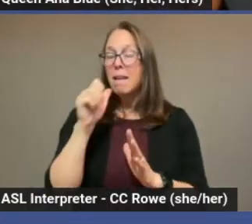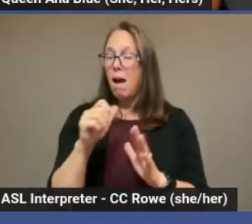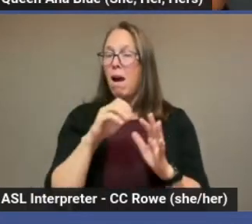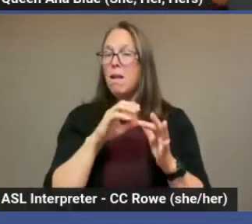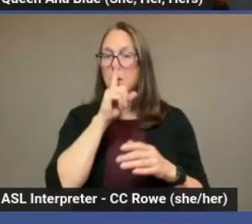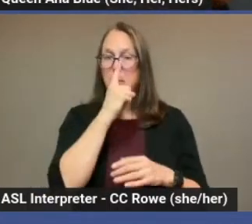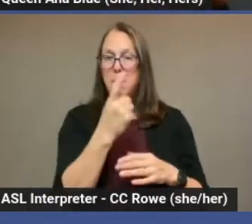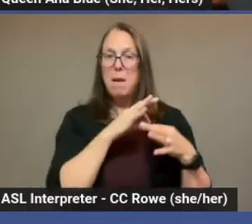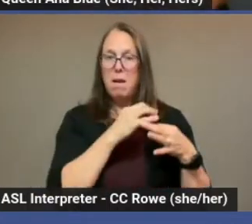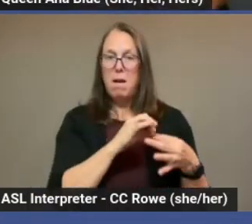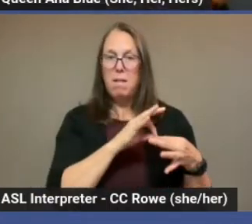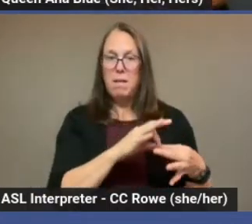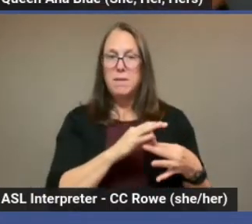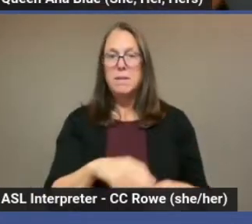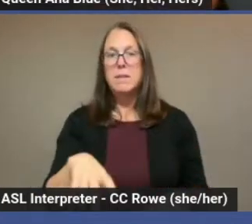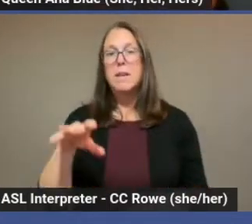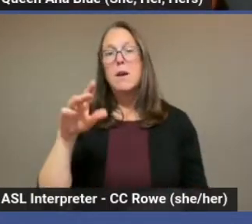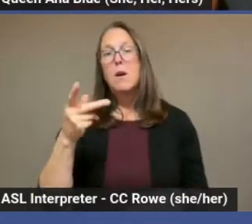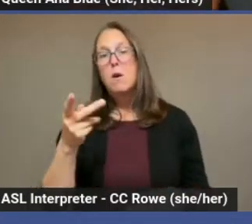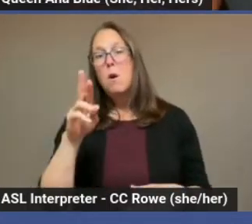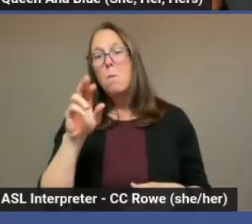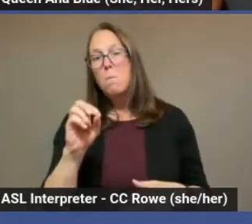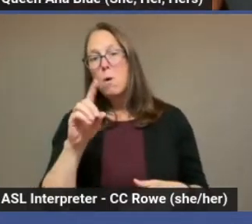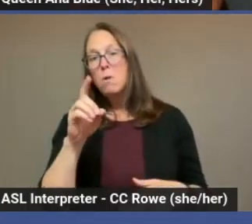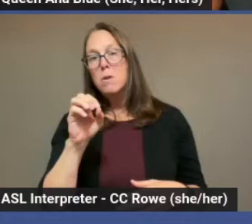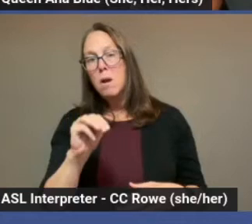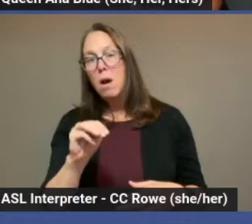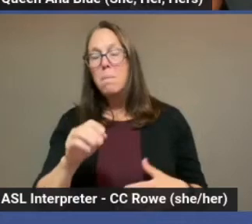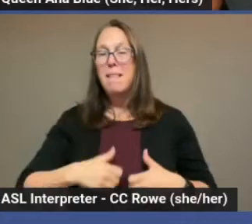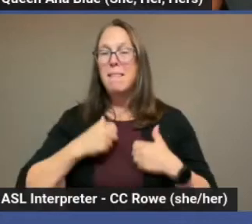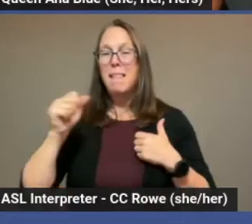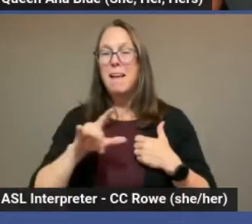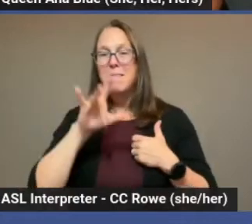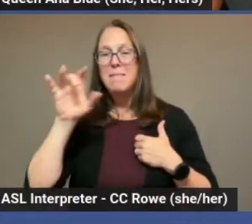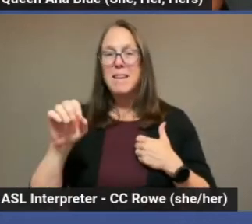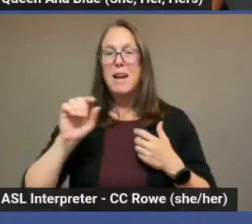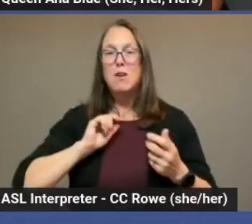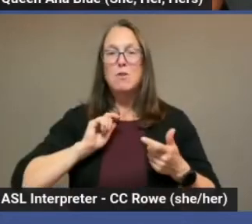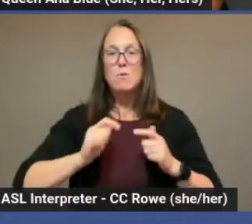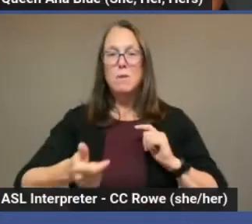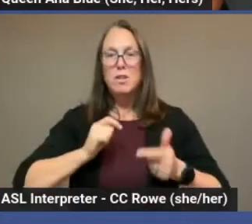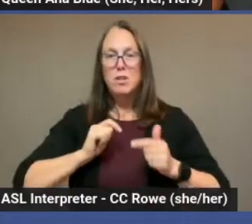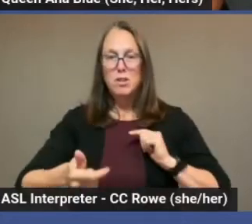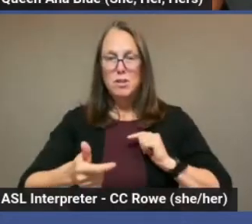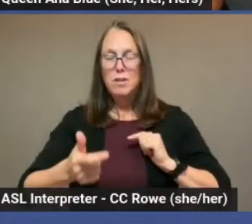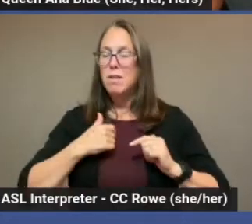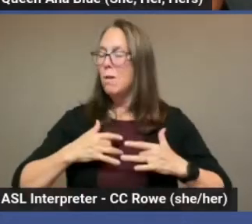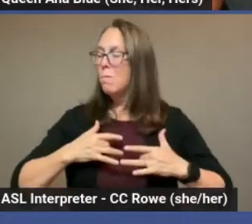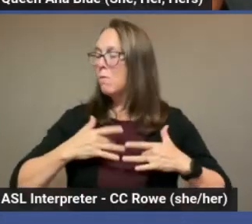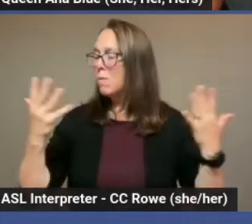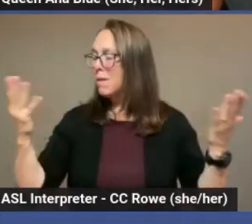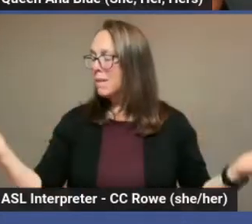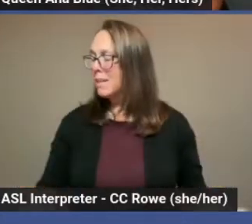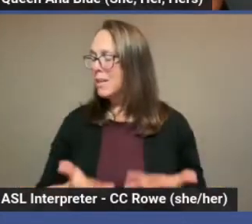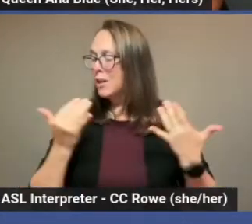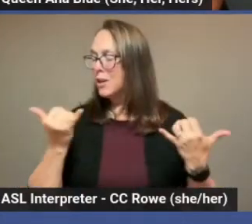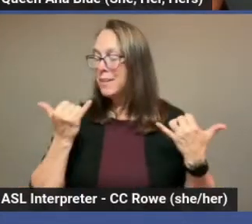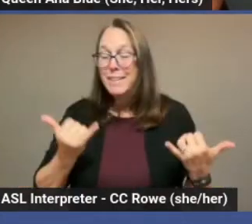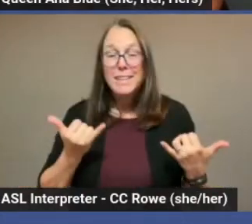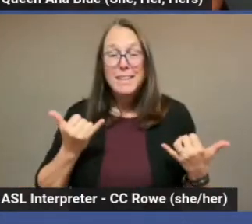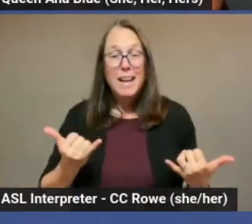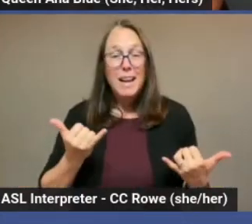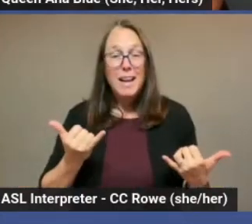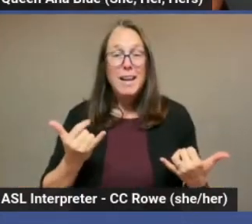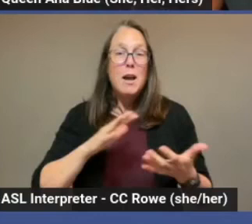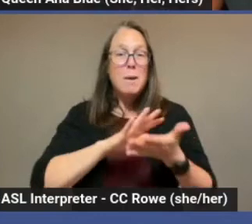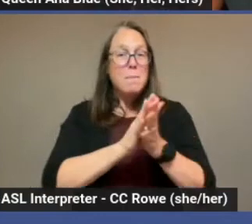sadomasochistic, pro-dom lifestyle switch. And I'm very happy to be in this program and get